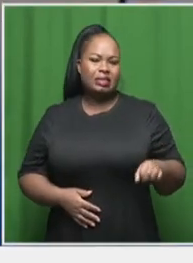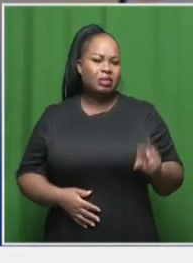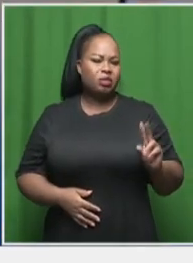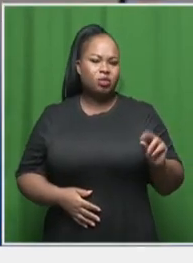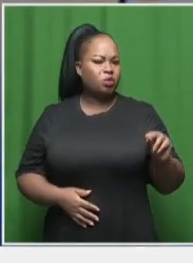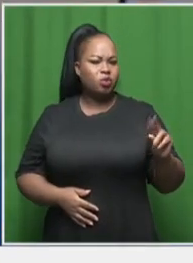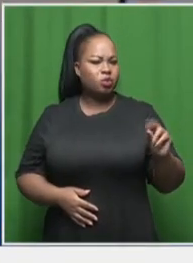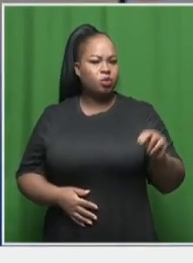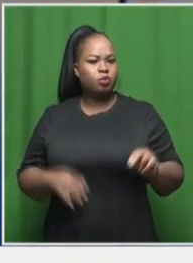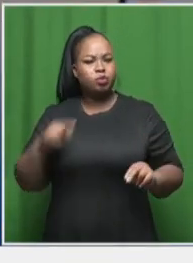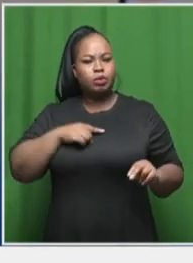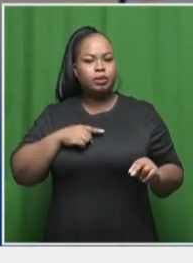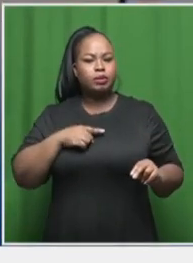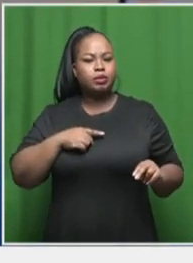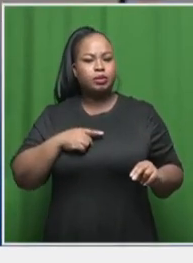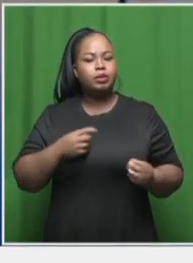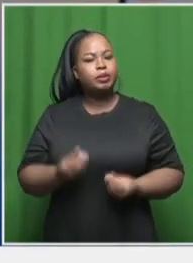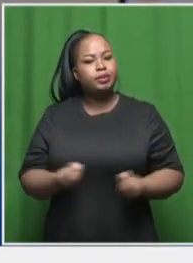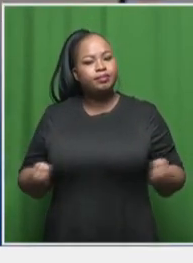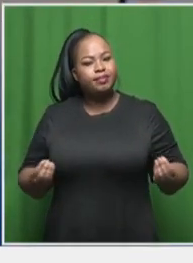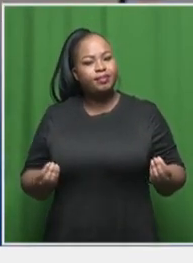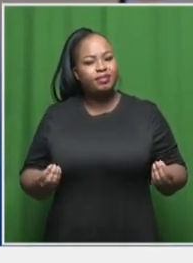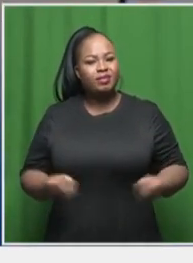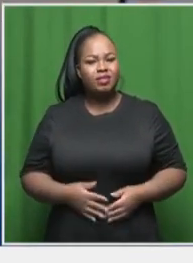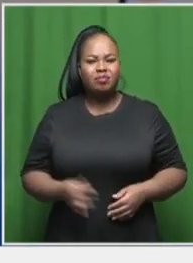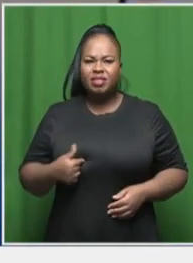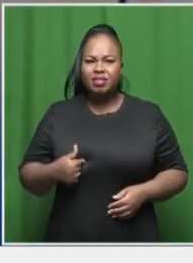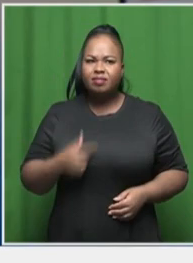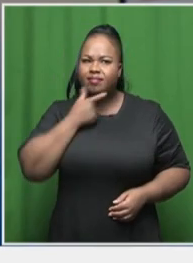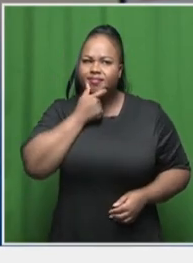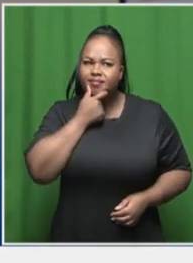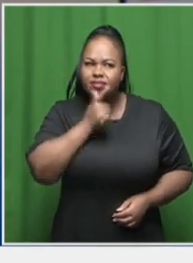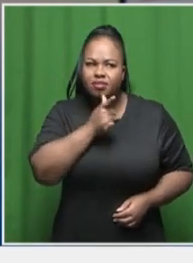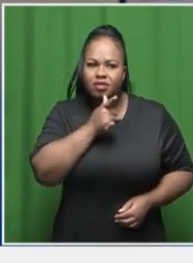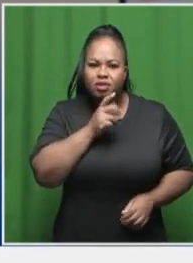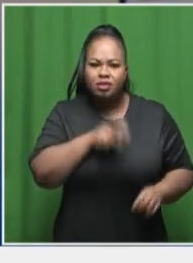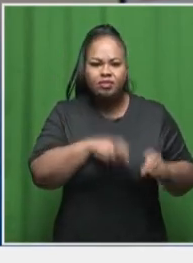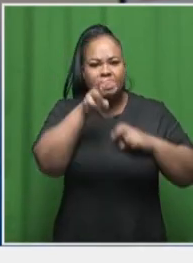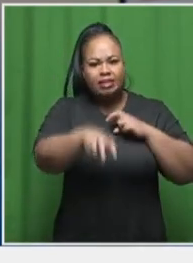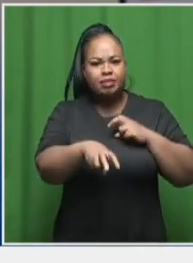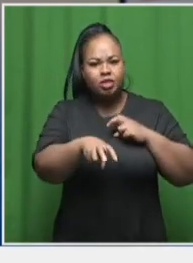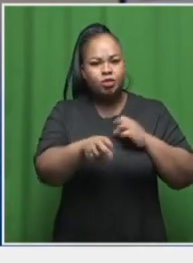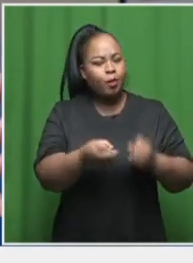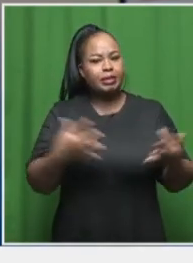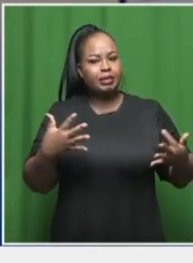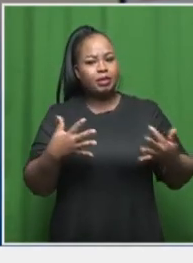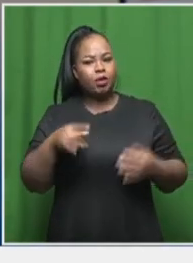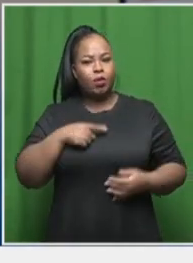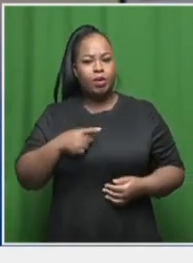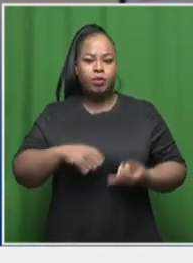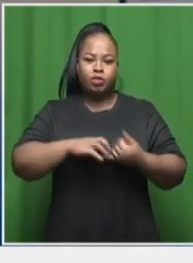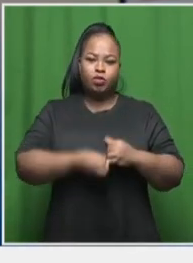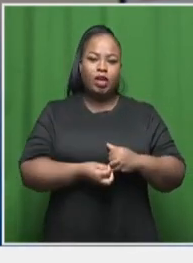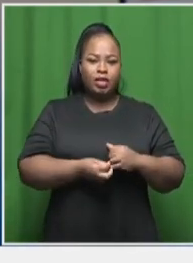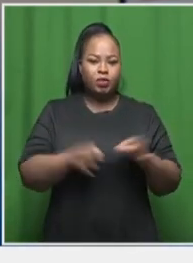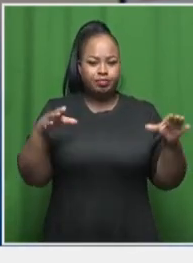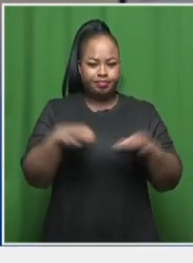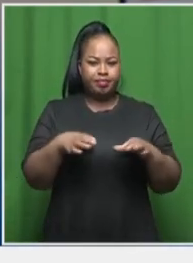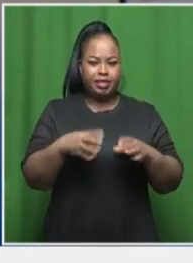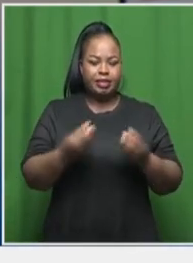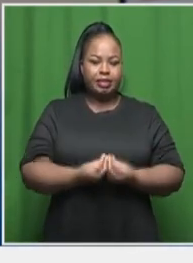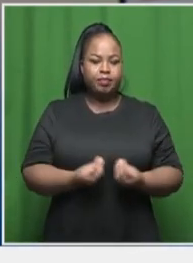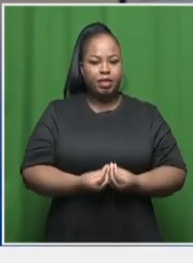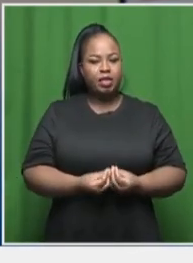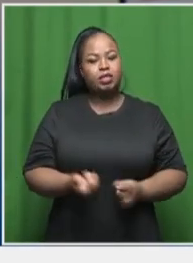no, not at all. I mean, some, I mean, the kids kind of go, wait a minute, you've jumped so much, you know, because we're trying to compress something,